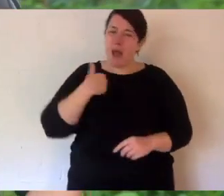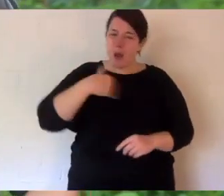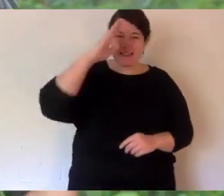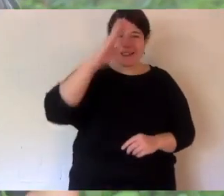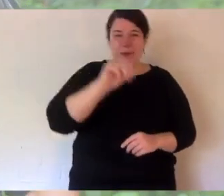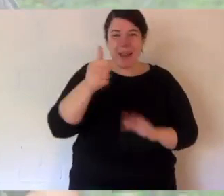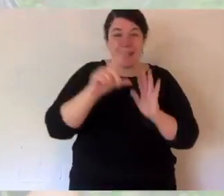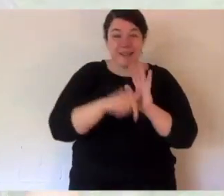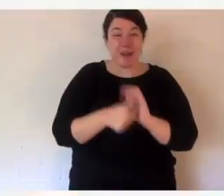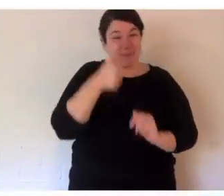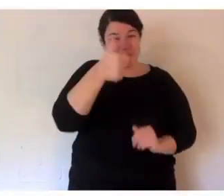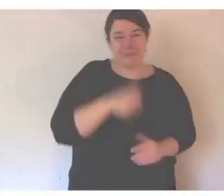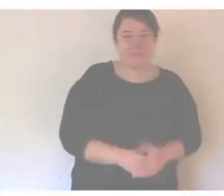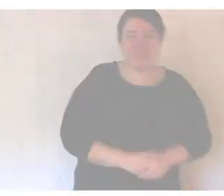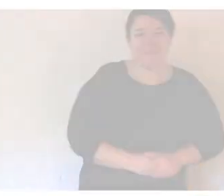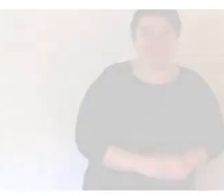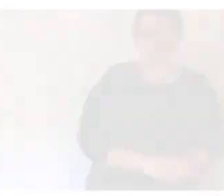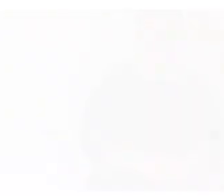next time.